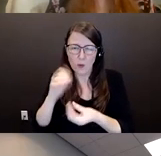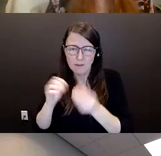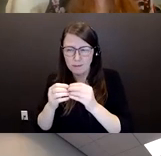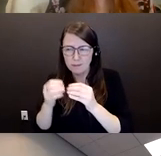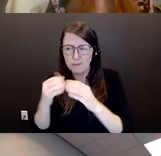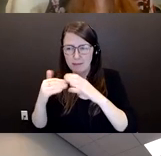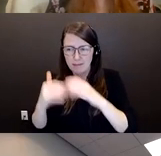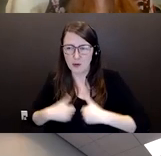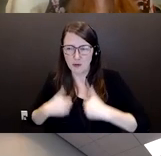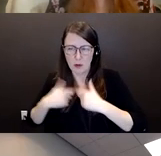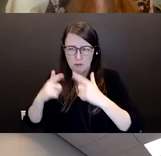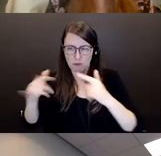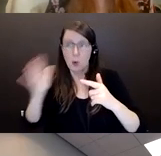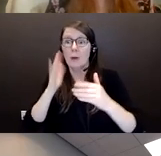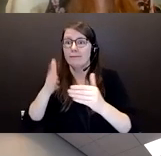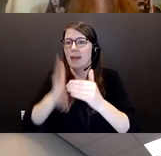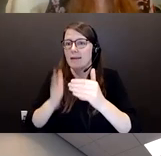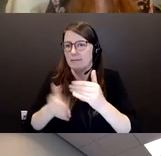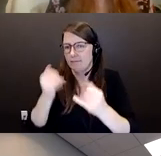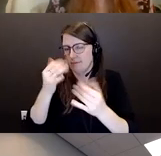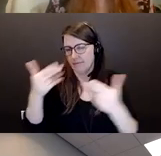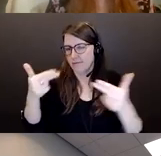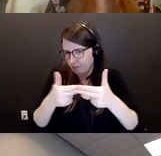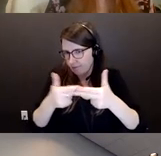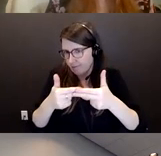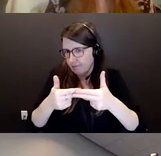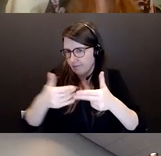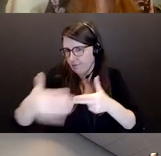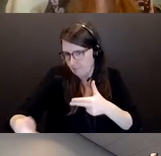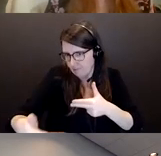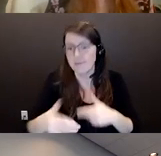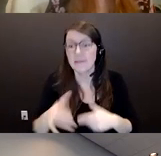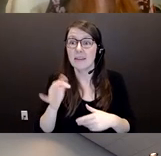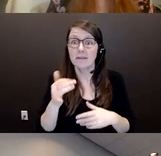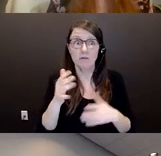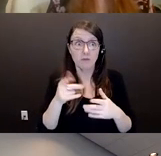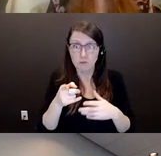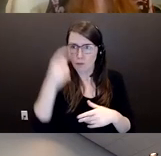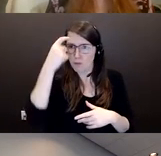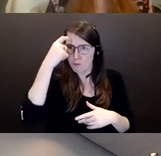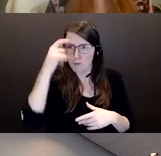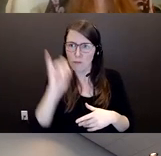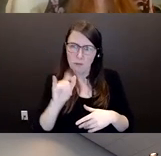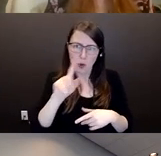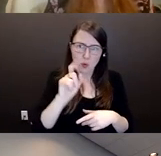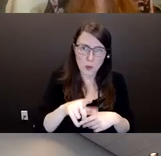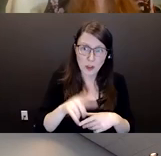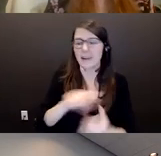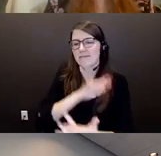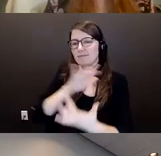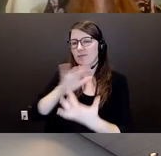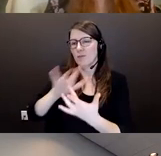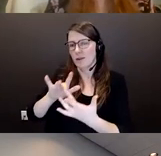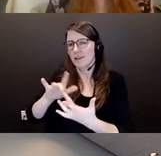any questions further on to the presentation, you can contact Detective Constable after. So I'm going to turn it over to